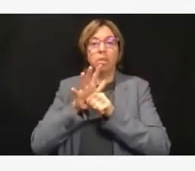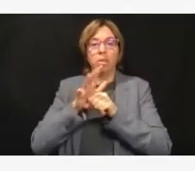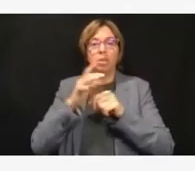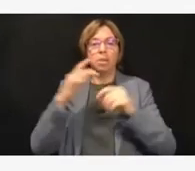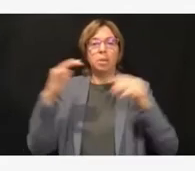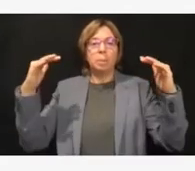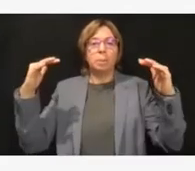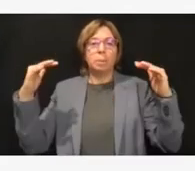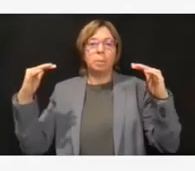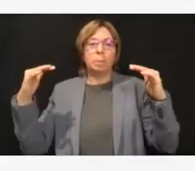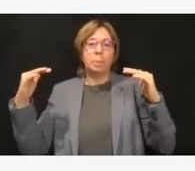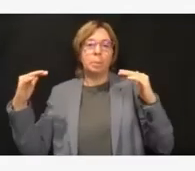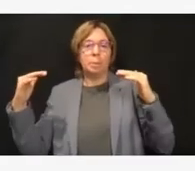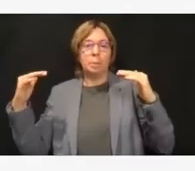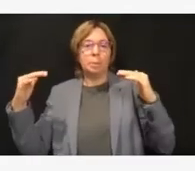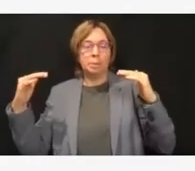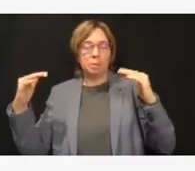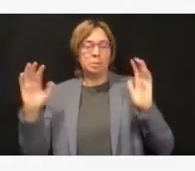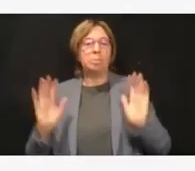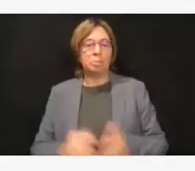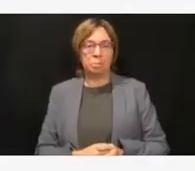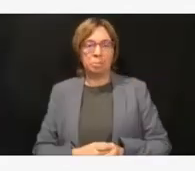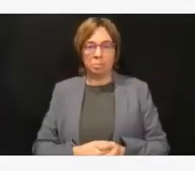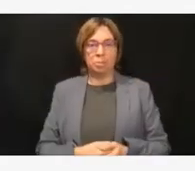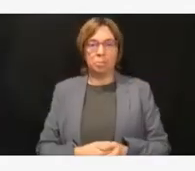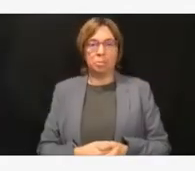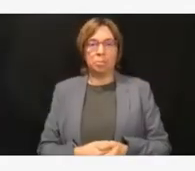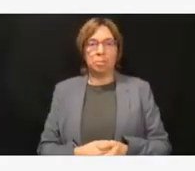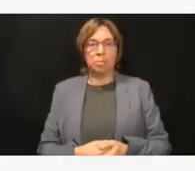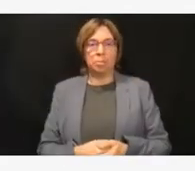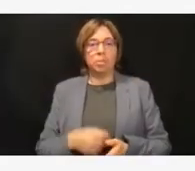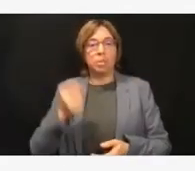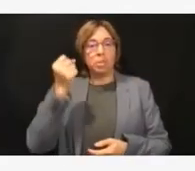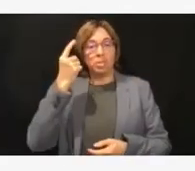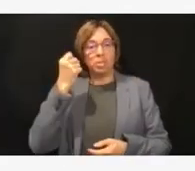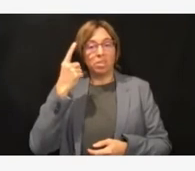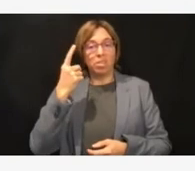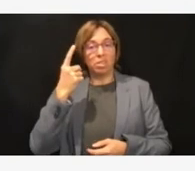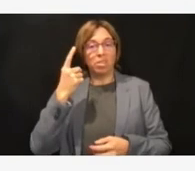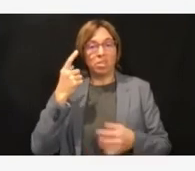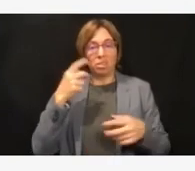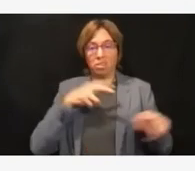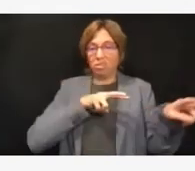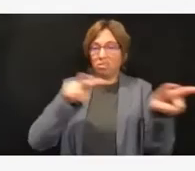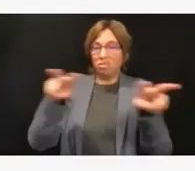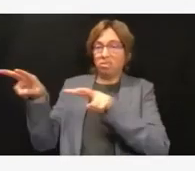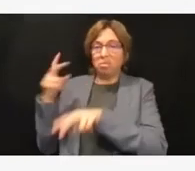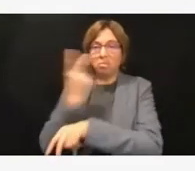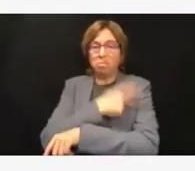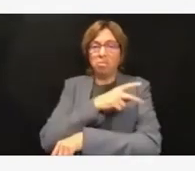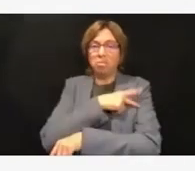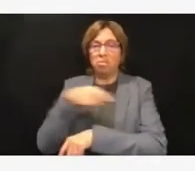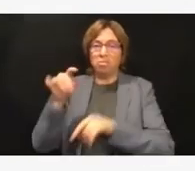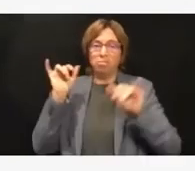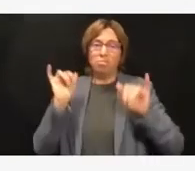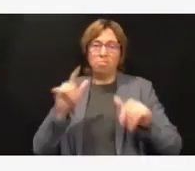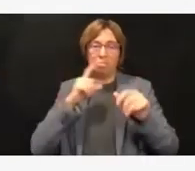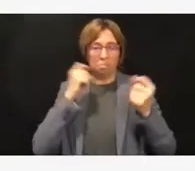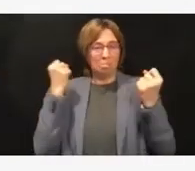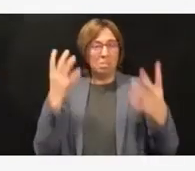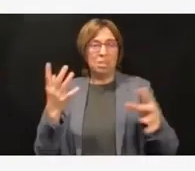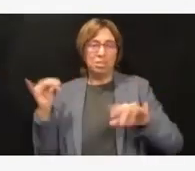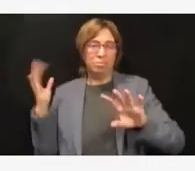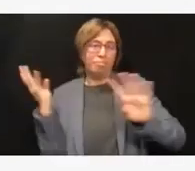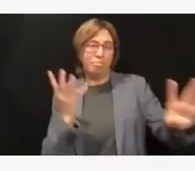which means that they remain stressed with an unusually high number of patients. As a result, the state will continue to provide